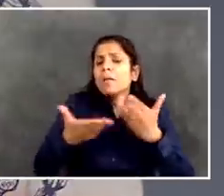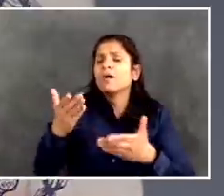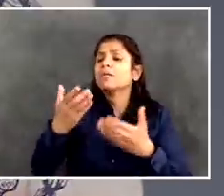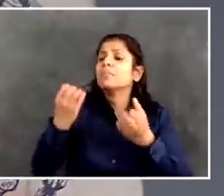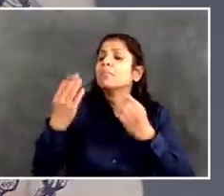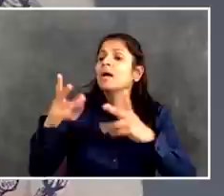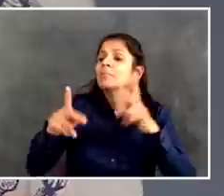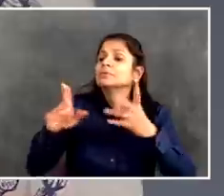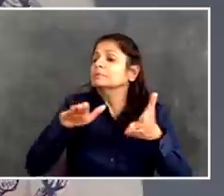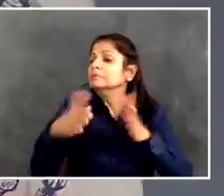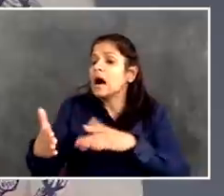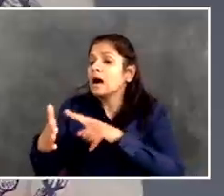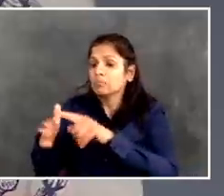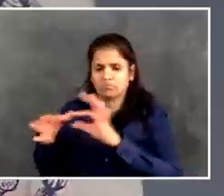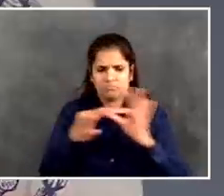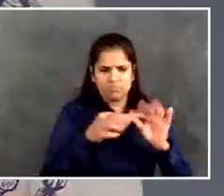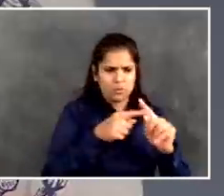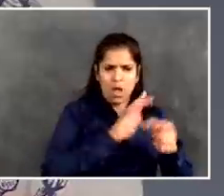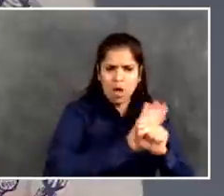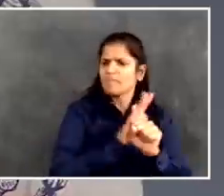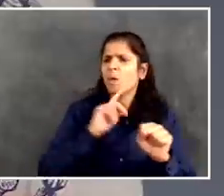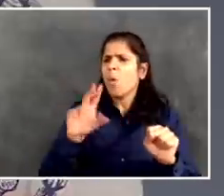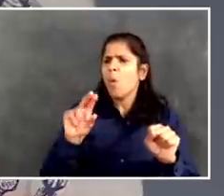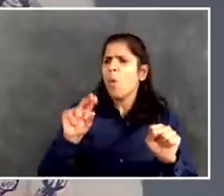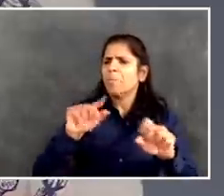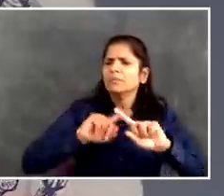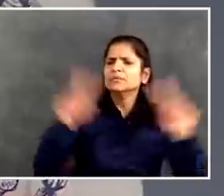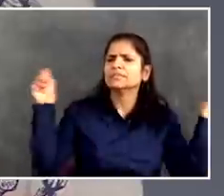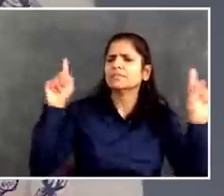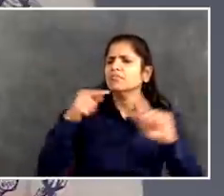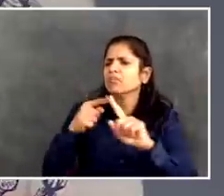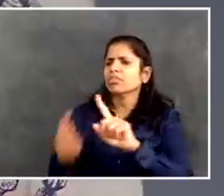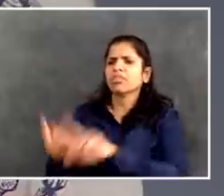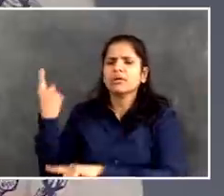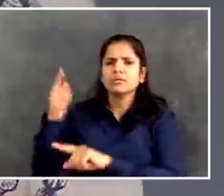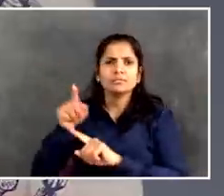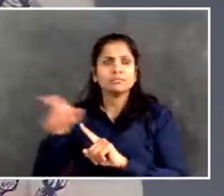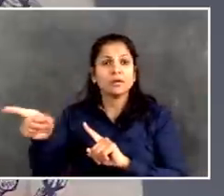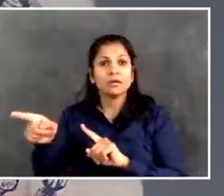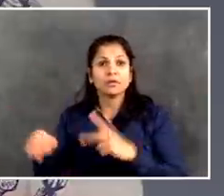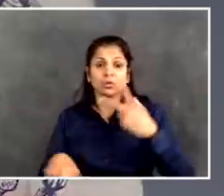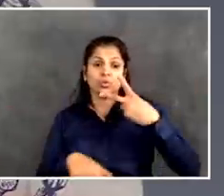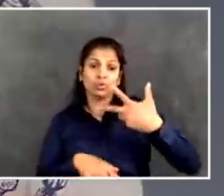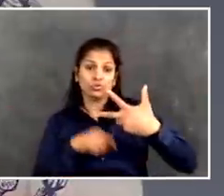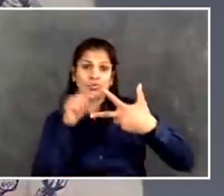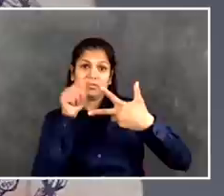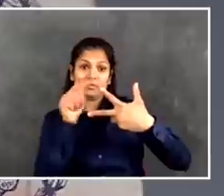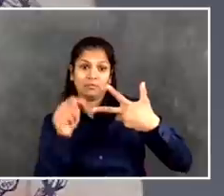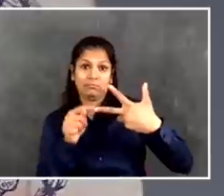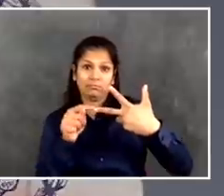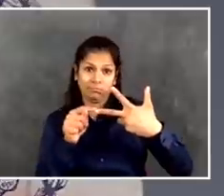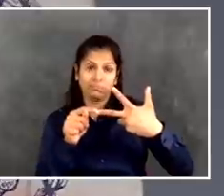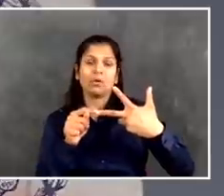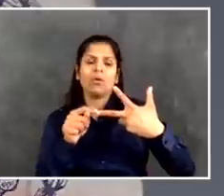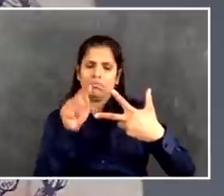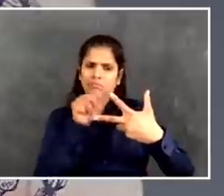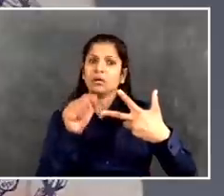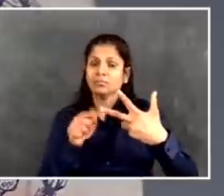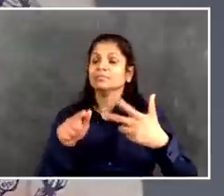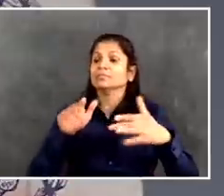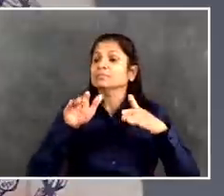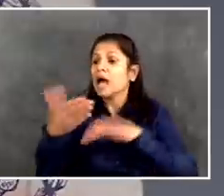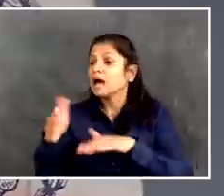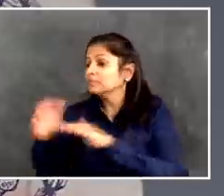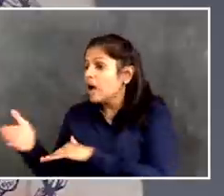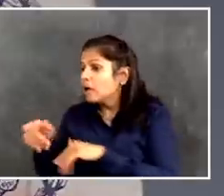process that would have led someone to end up being discharged to a hotel if there was still any kind of danger or maybe something,